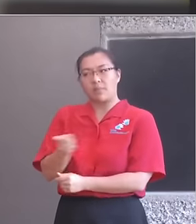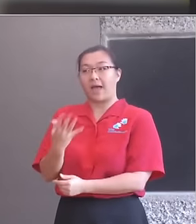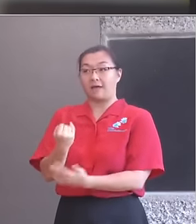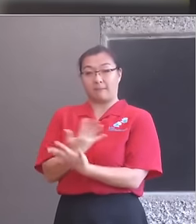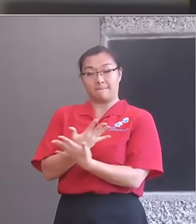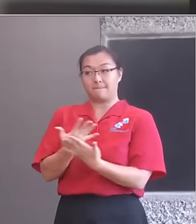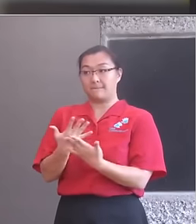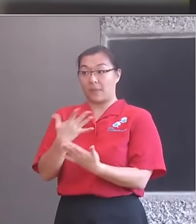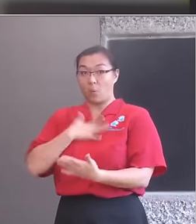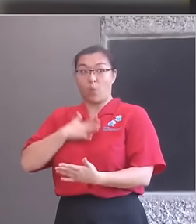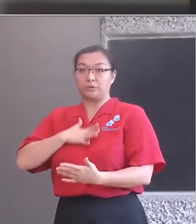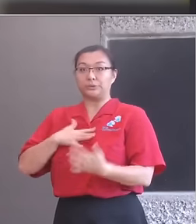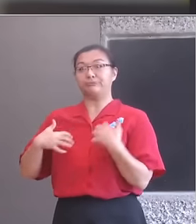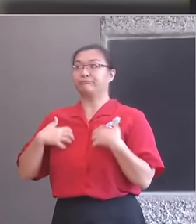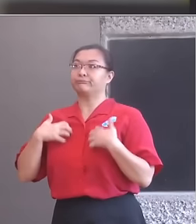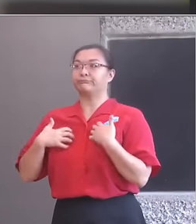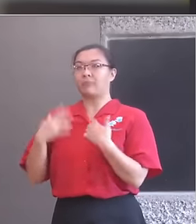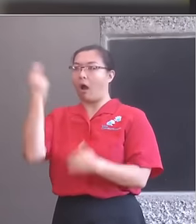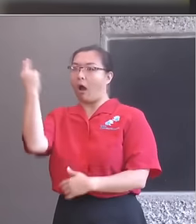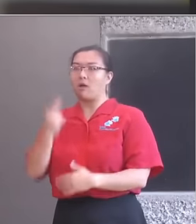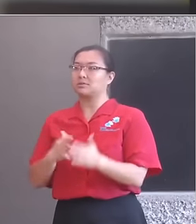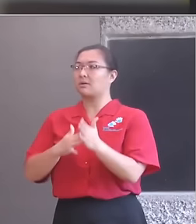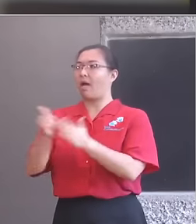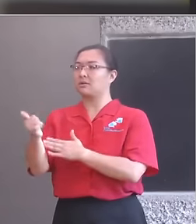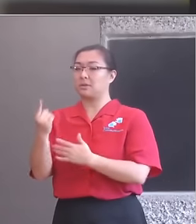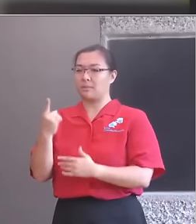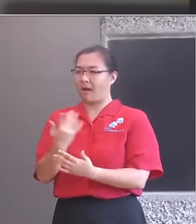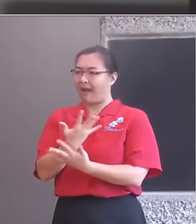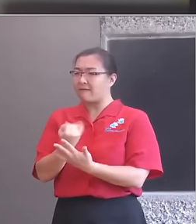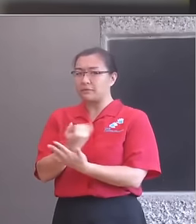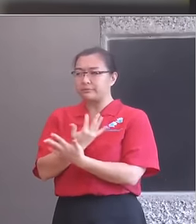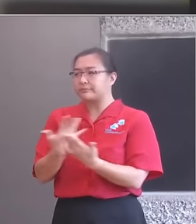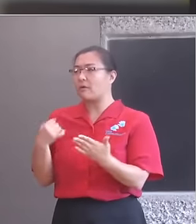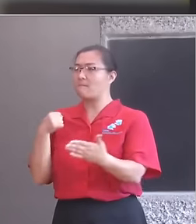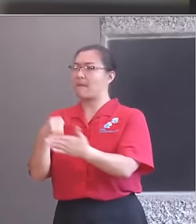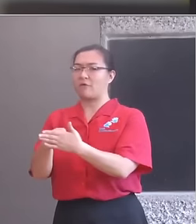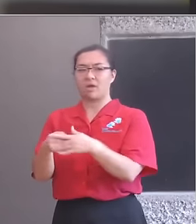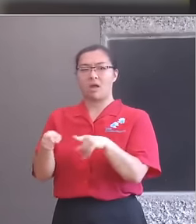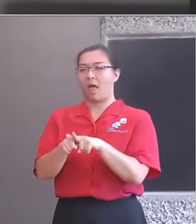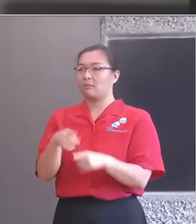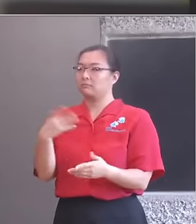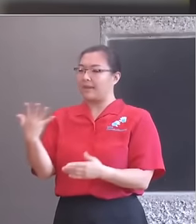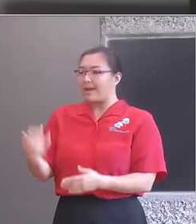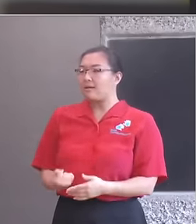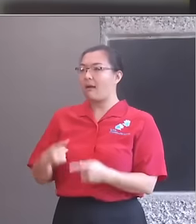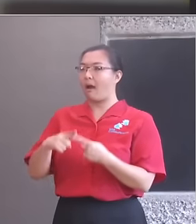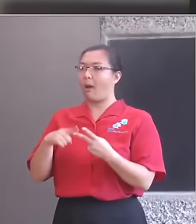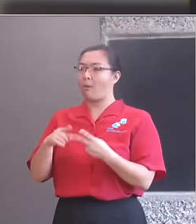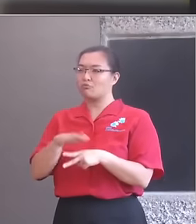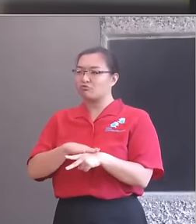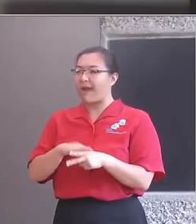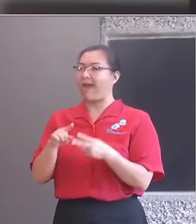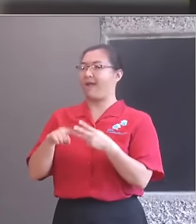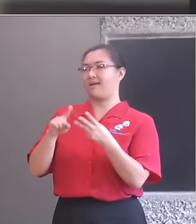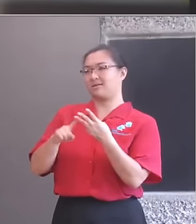art and culture, barriers of income, class, geography, race and ethnicity, faith and disability. We're not